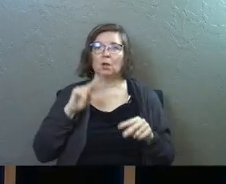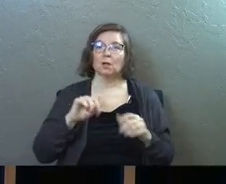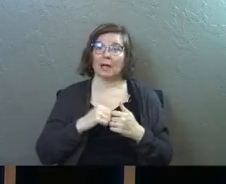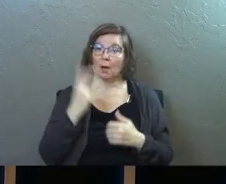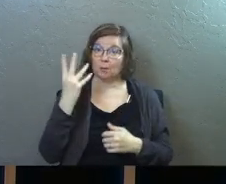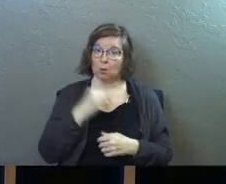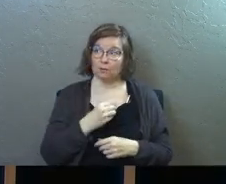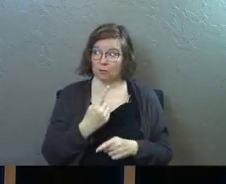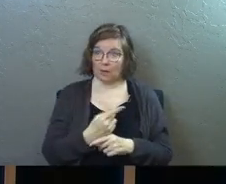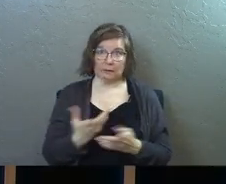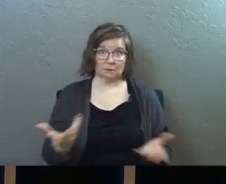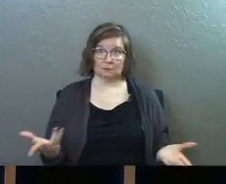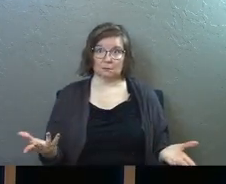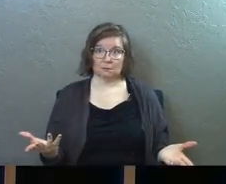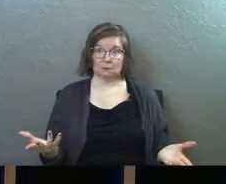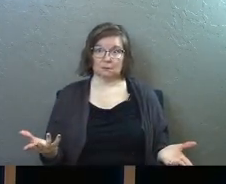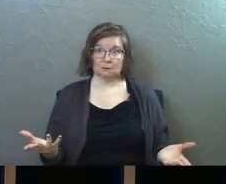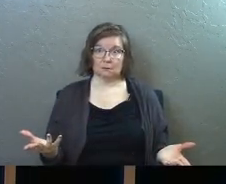Yes?